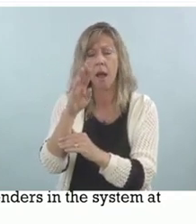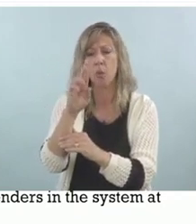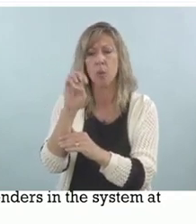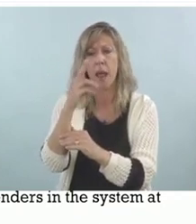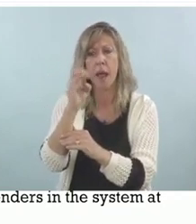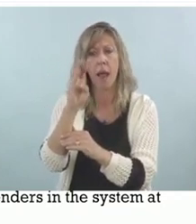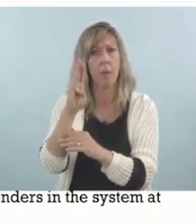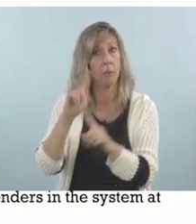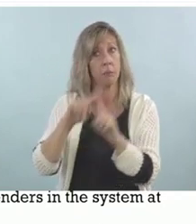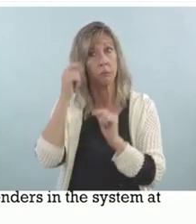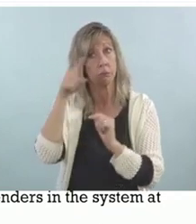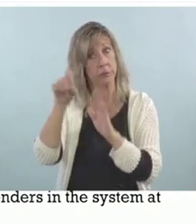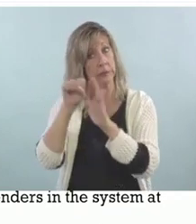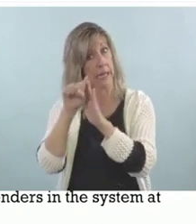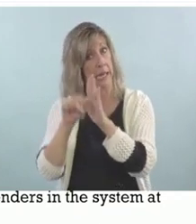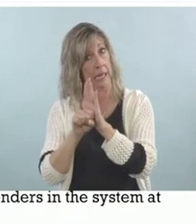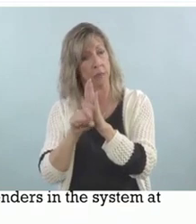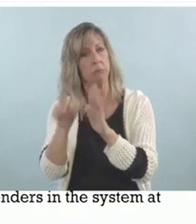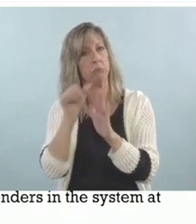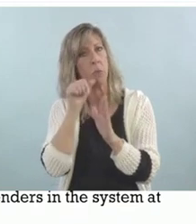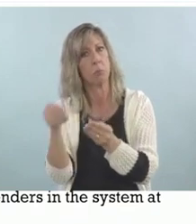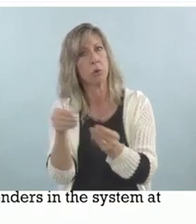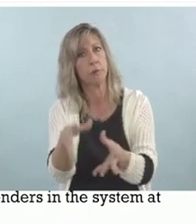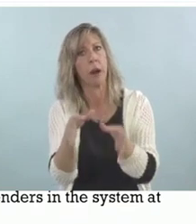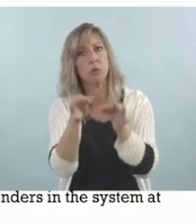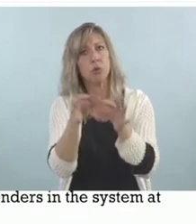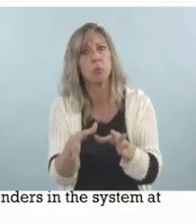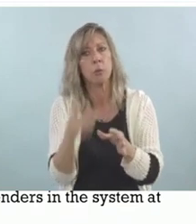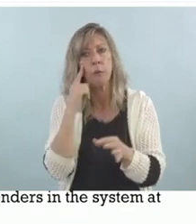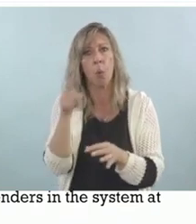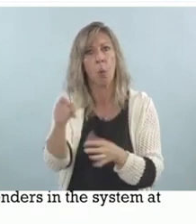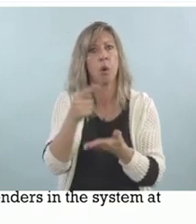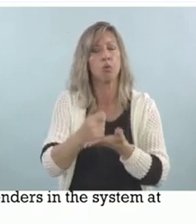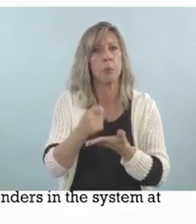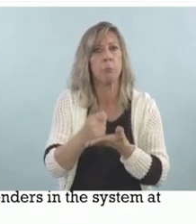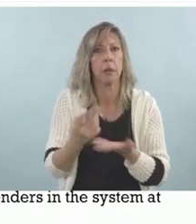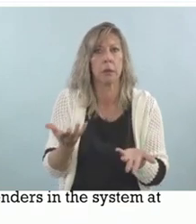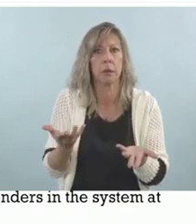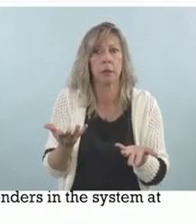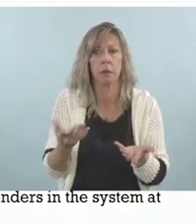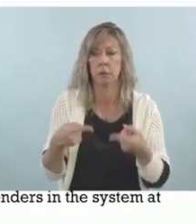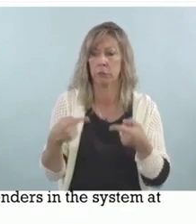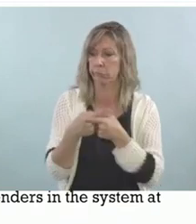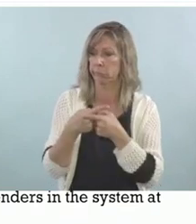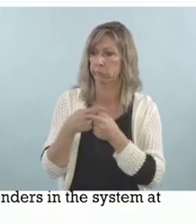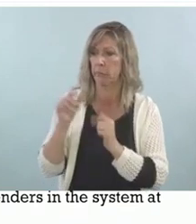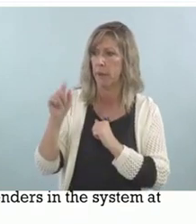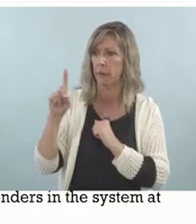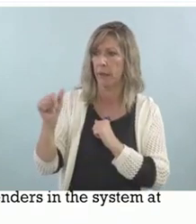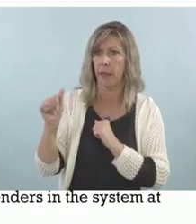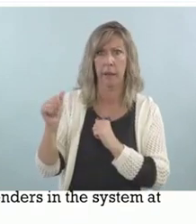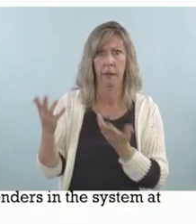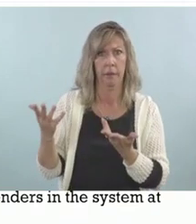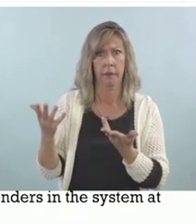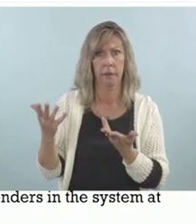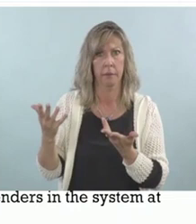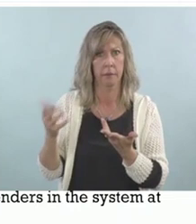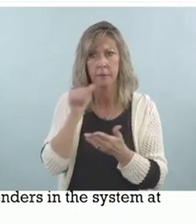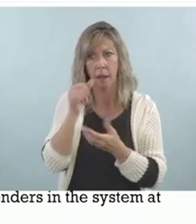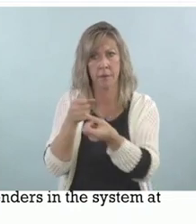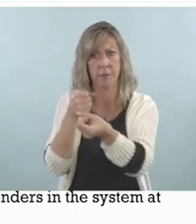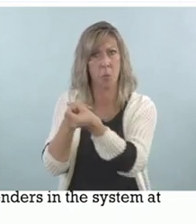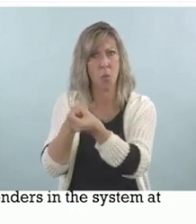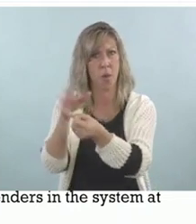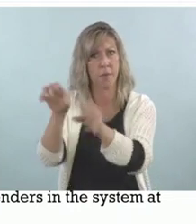provide an interpreter for them to help with their treatment. So that's just one example of where disability accommodations